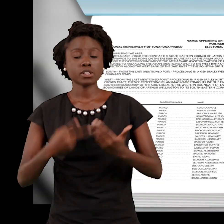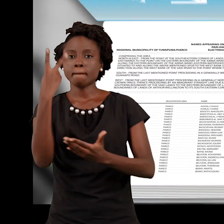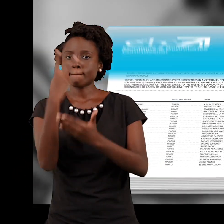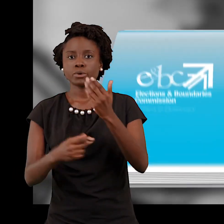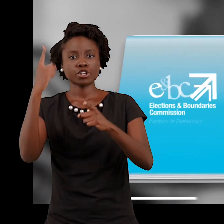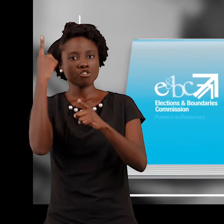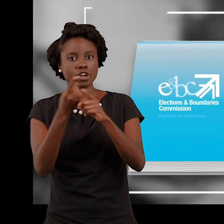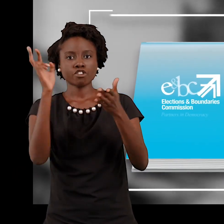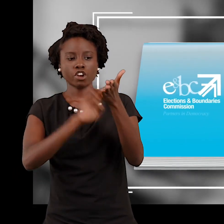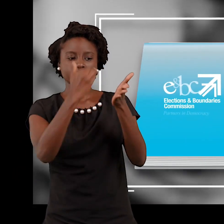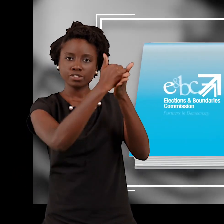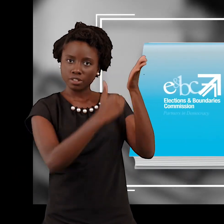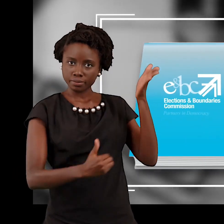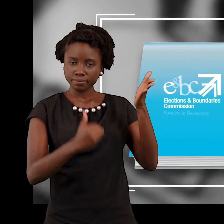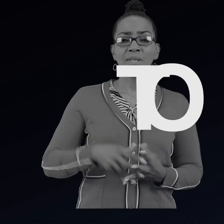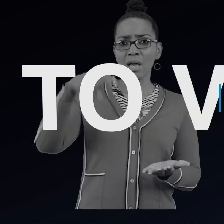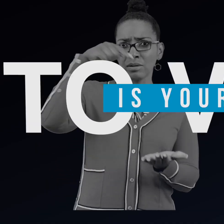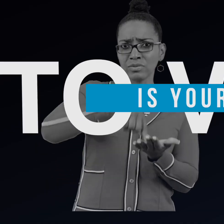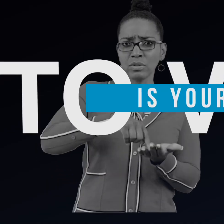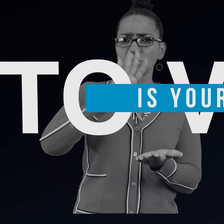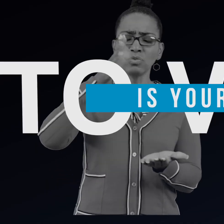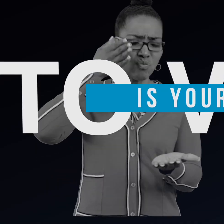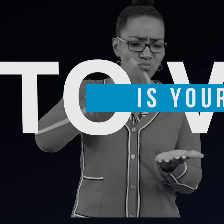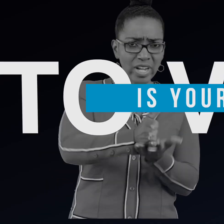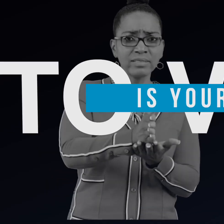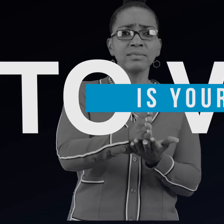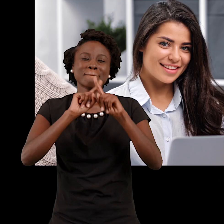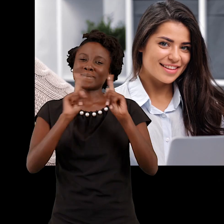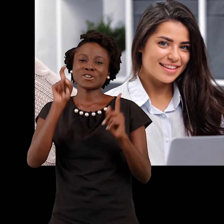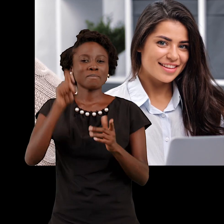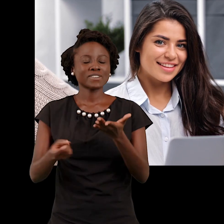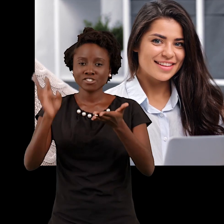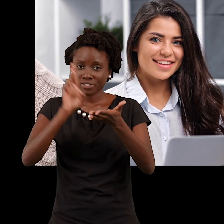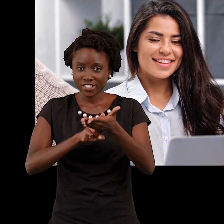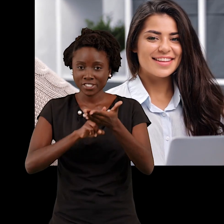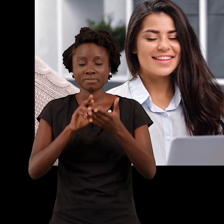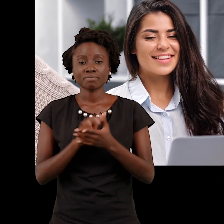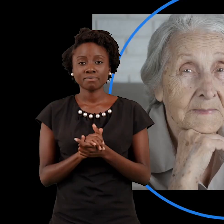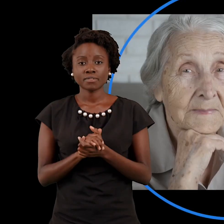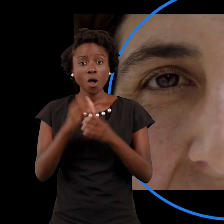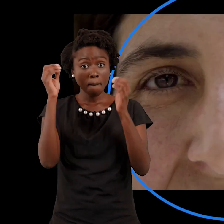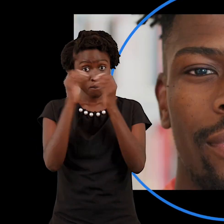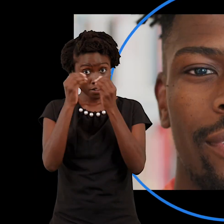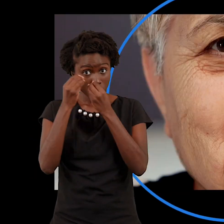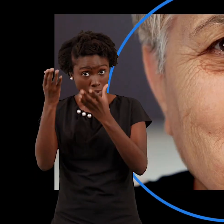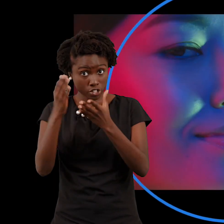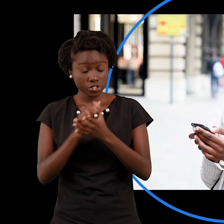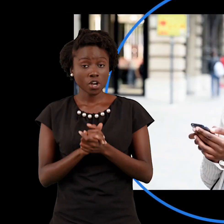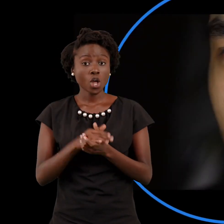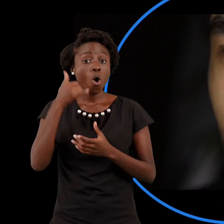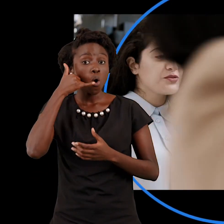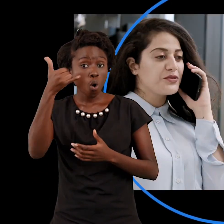address are on the preliminary list of electors. To vote is your right, but you must be registered. For further